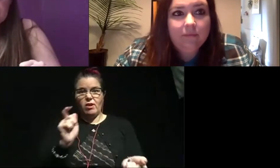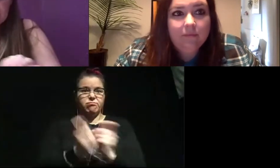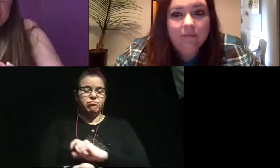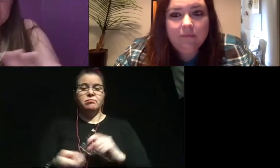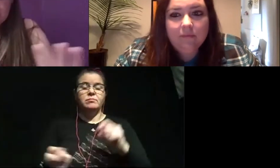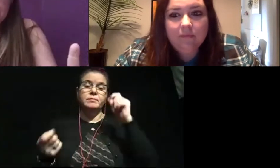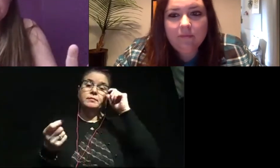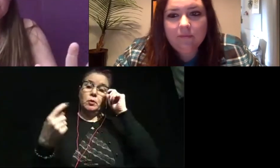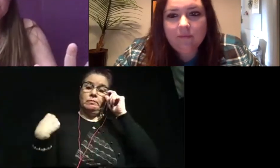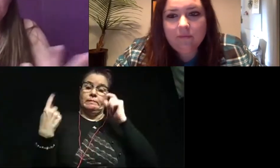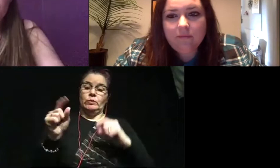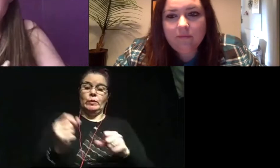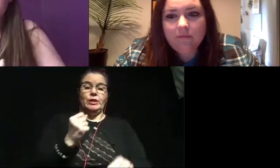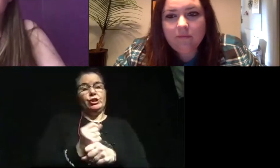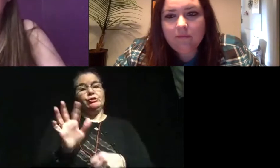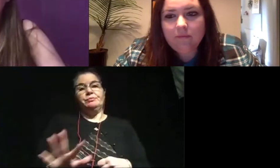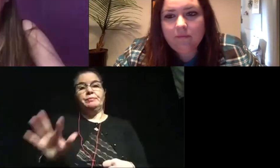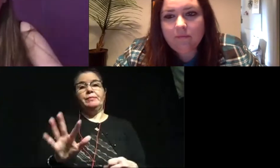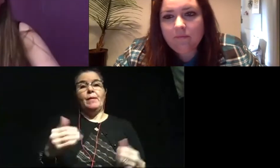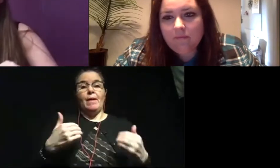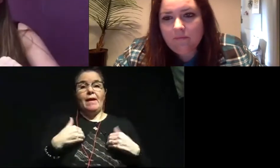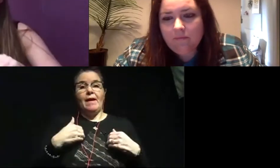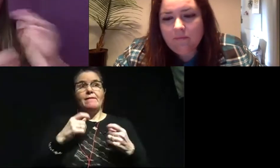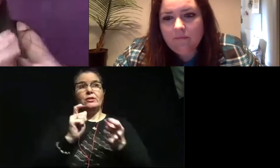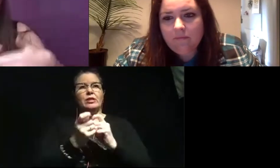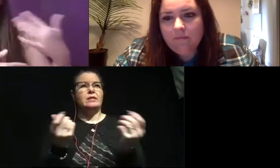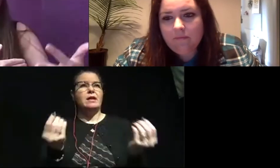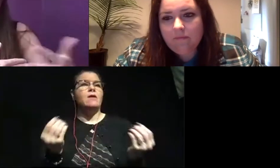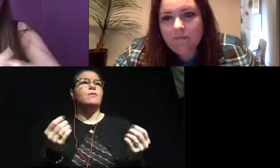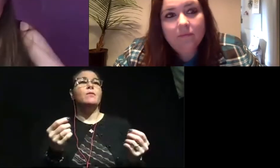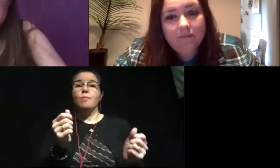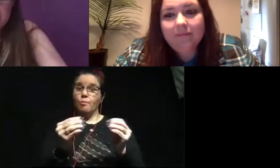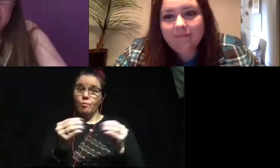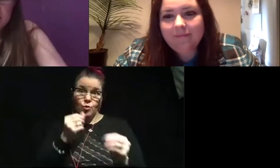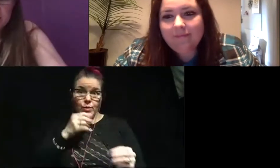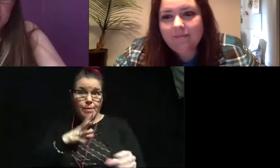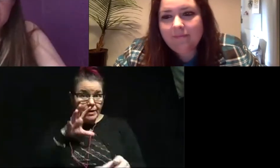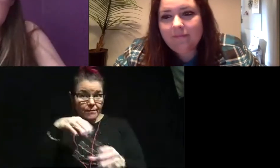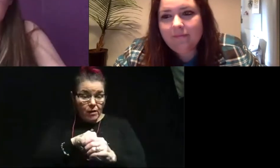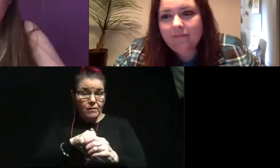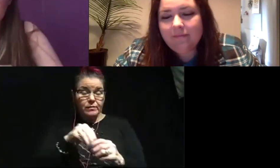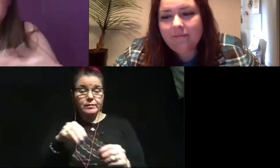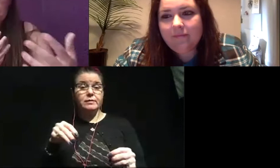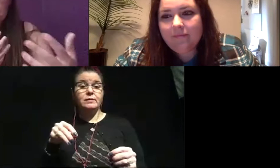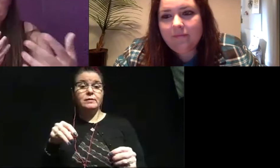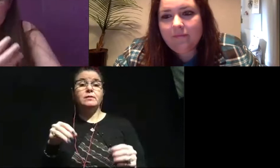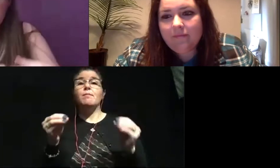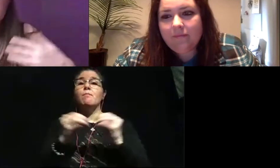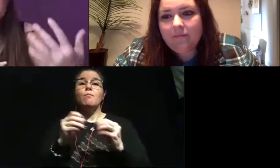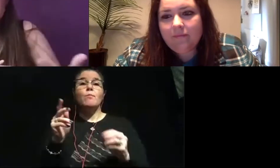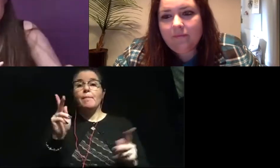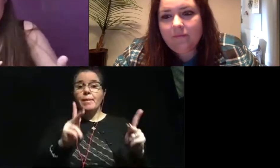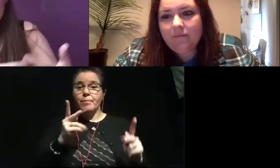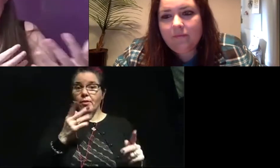So in the past 20 years or so, we have changed. We have more women involved in paleontology. We have more people of color,